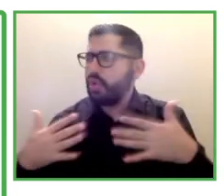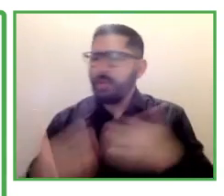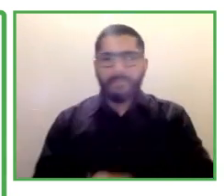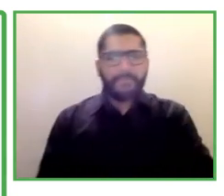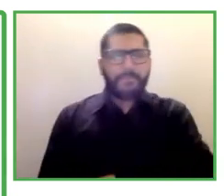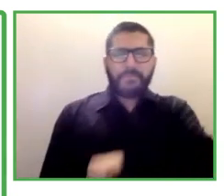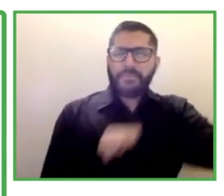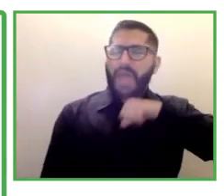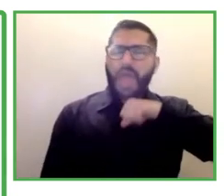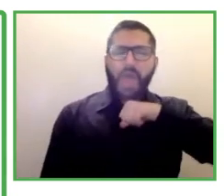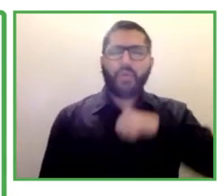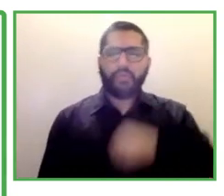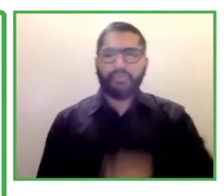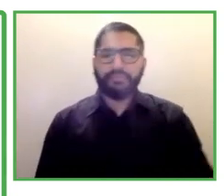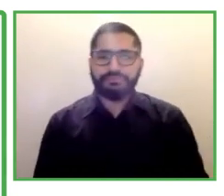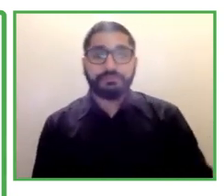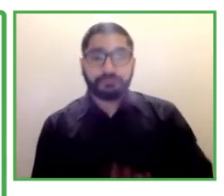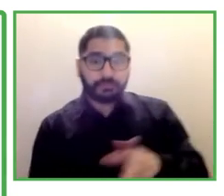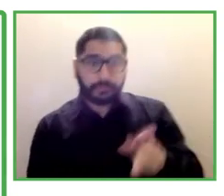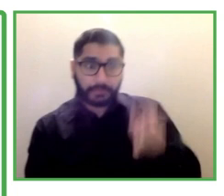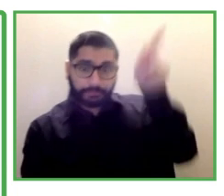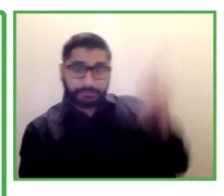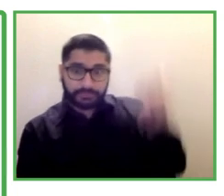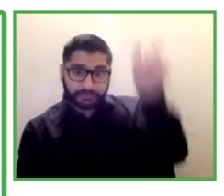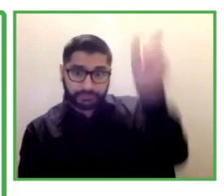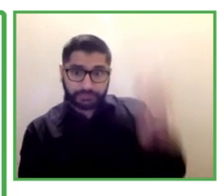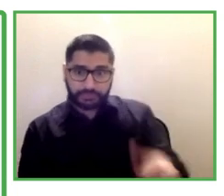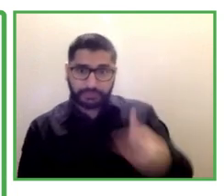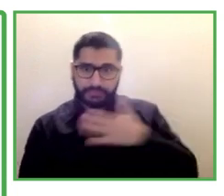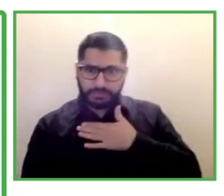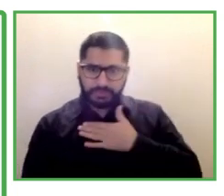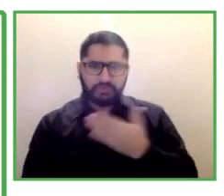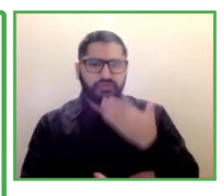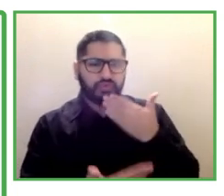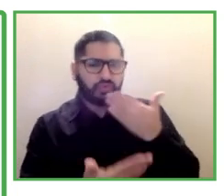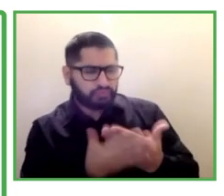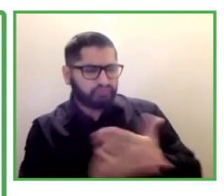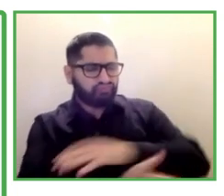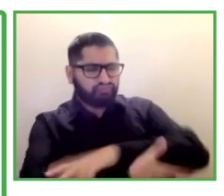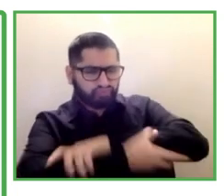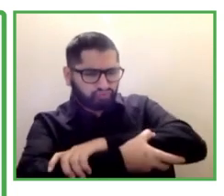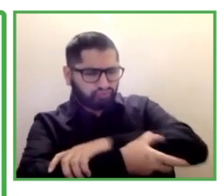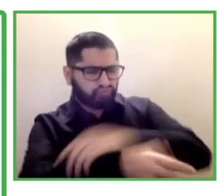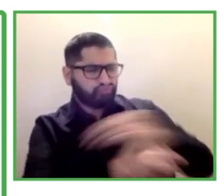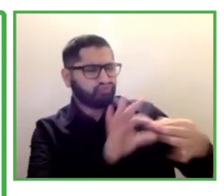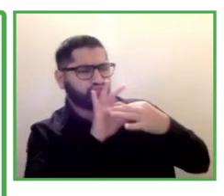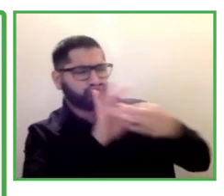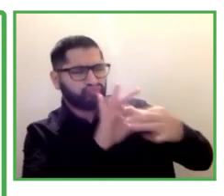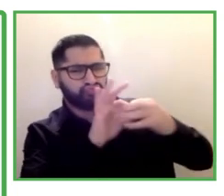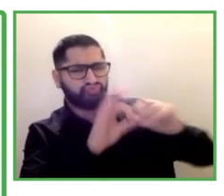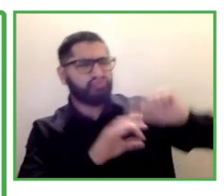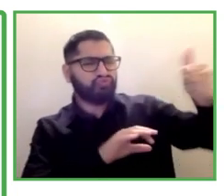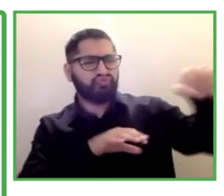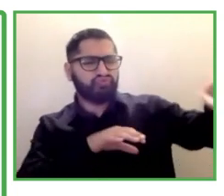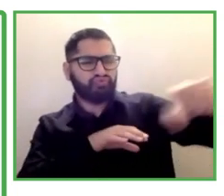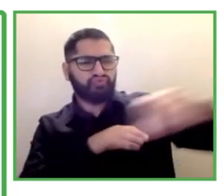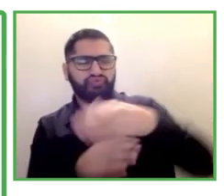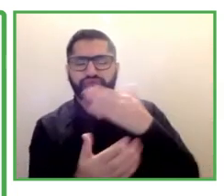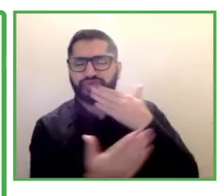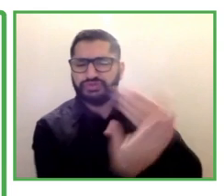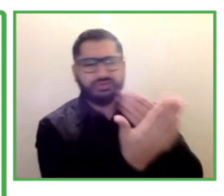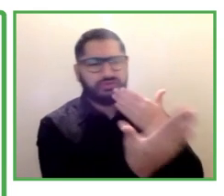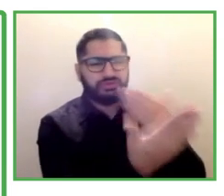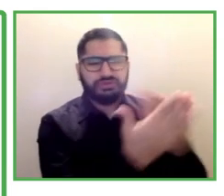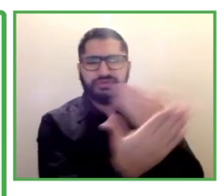factor that is Access Israel and makes everything possible. A little word about us. Access Israel was